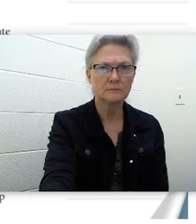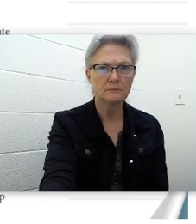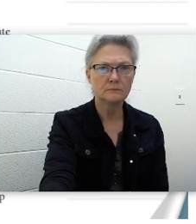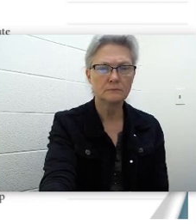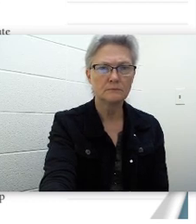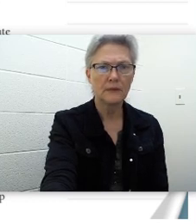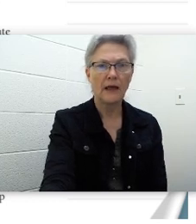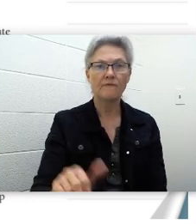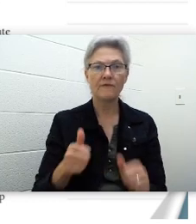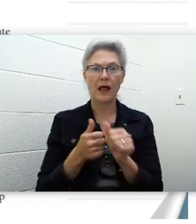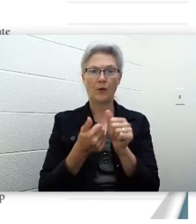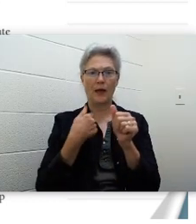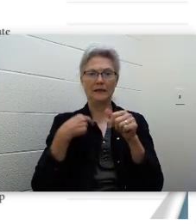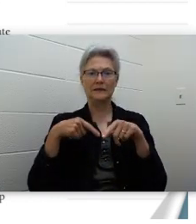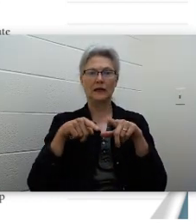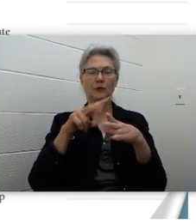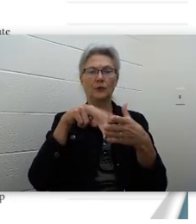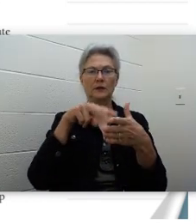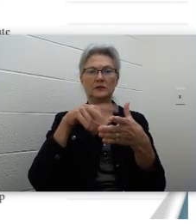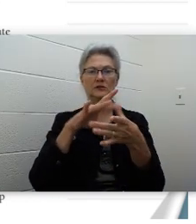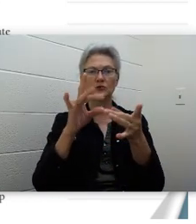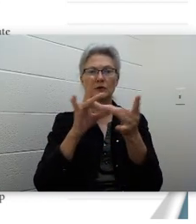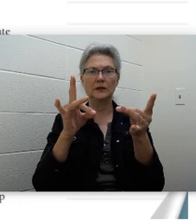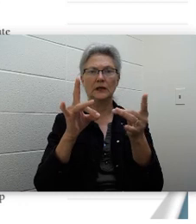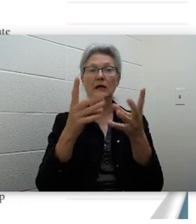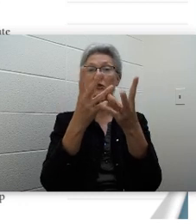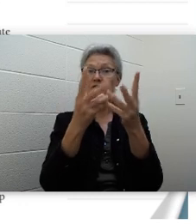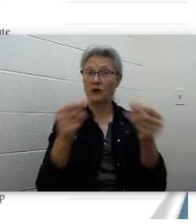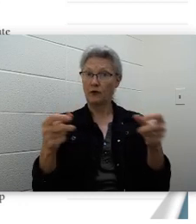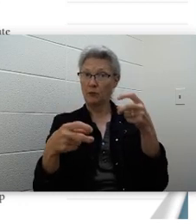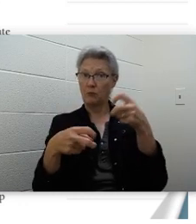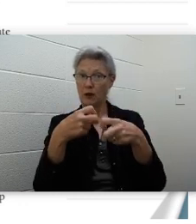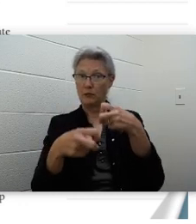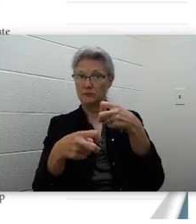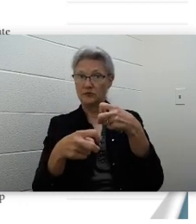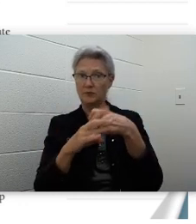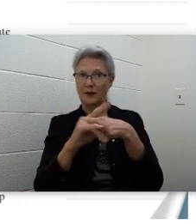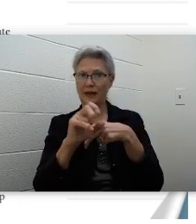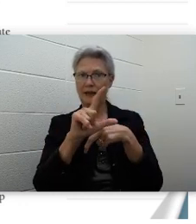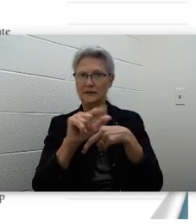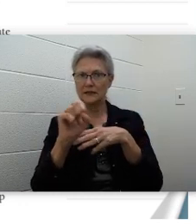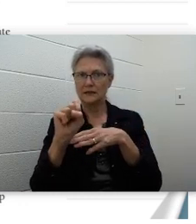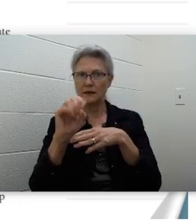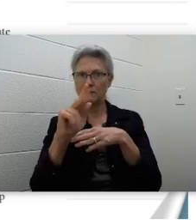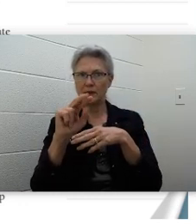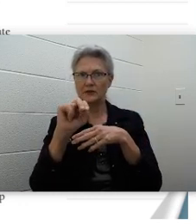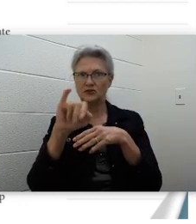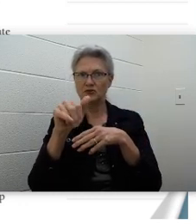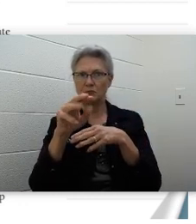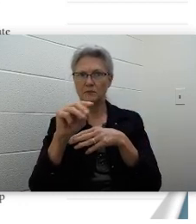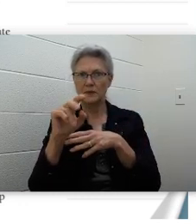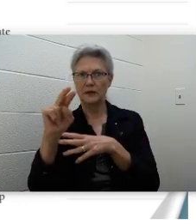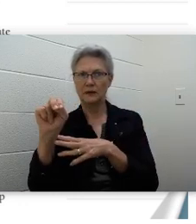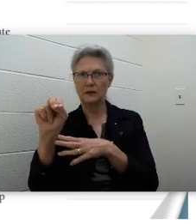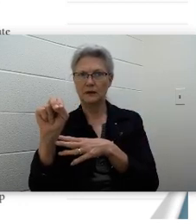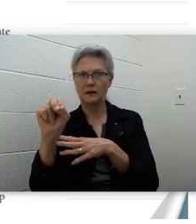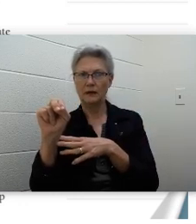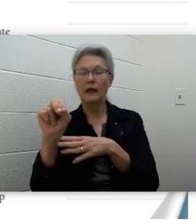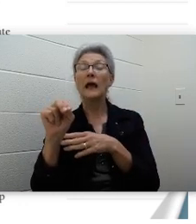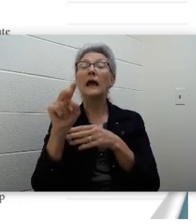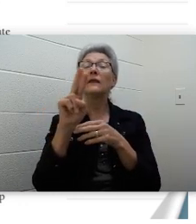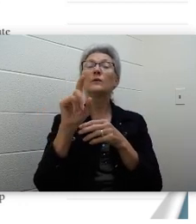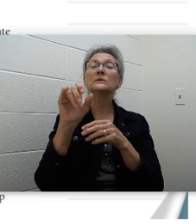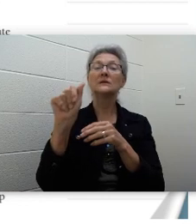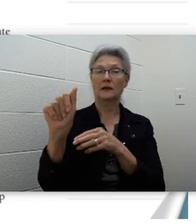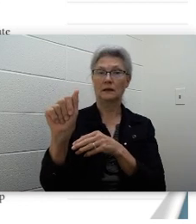Follow along as I read the story, Solving Problems by Lisa Benjamin. In the